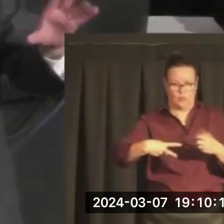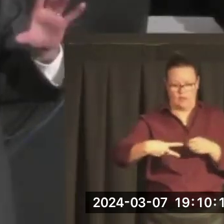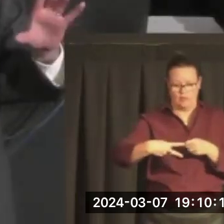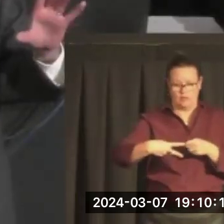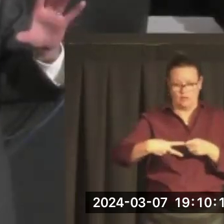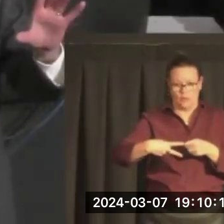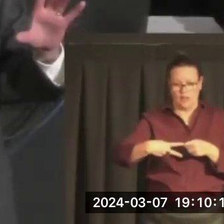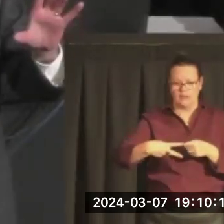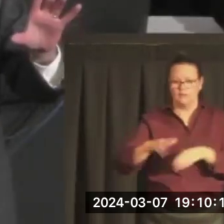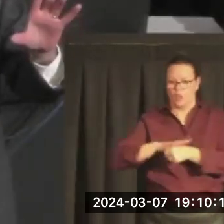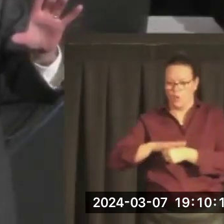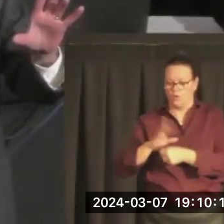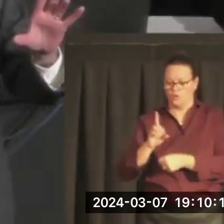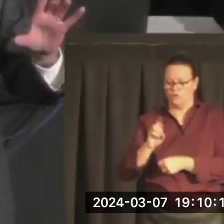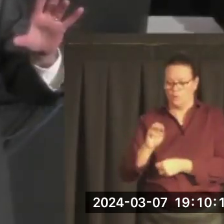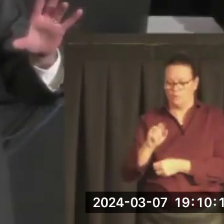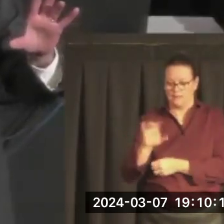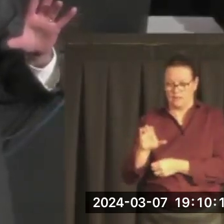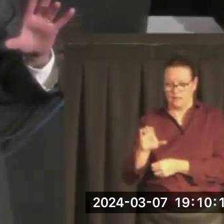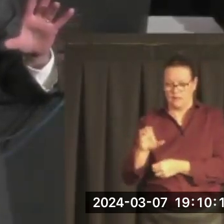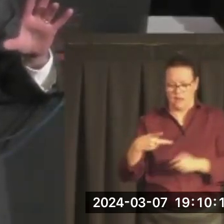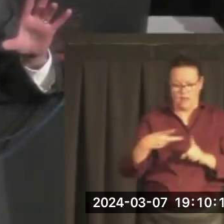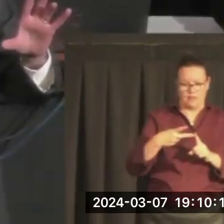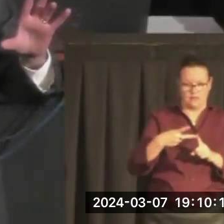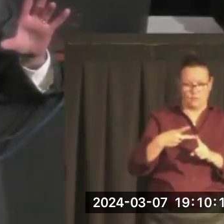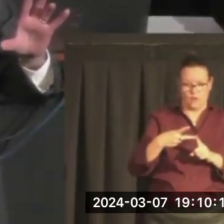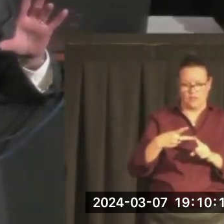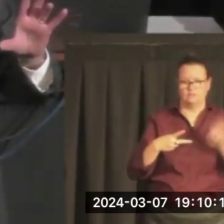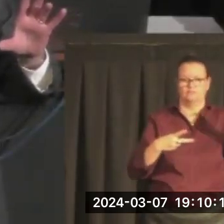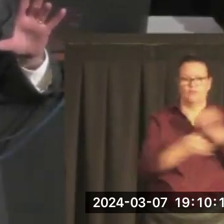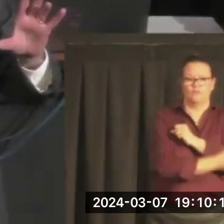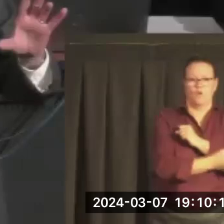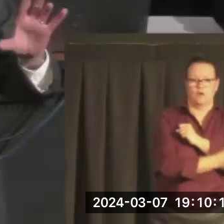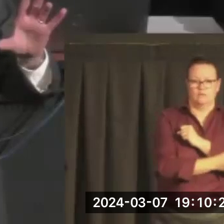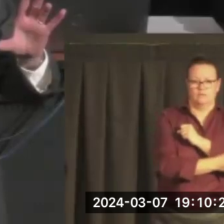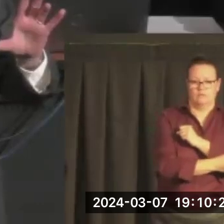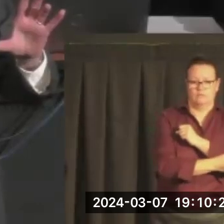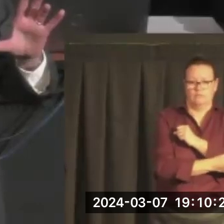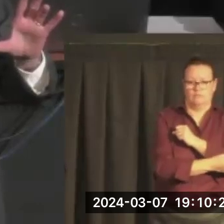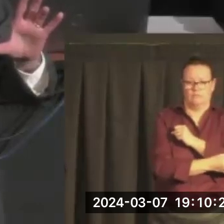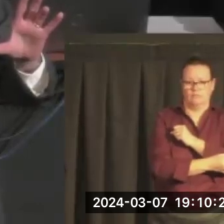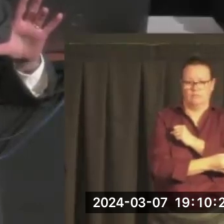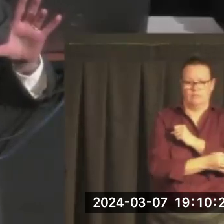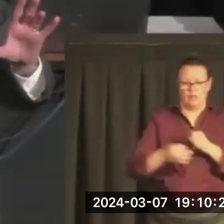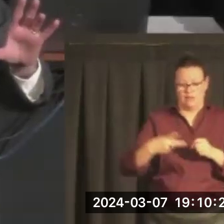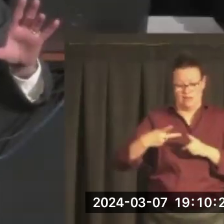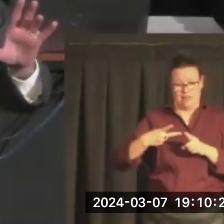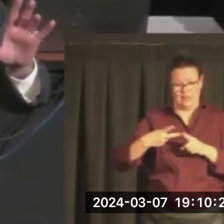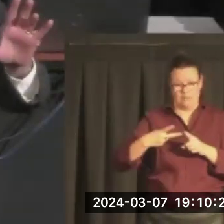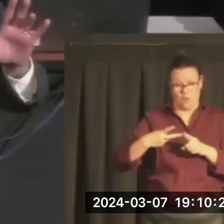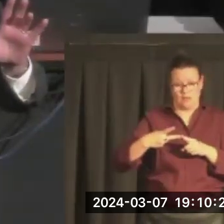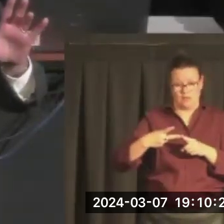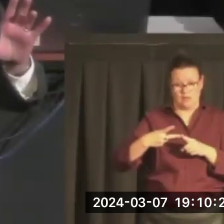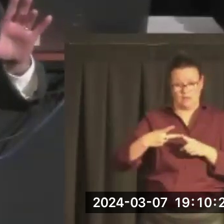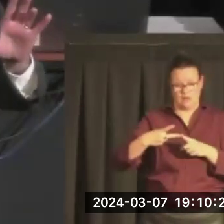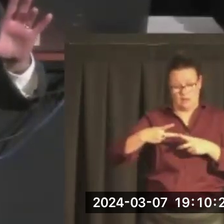domestic politics. The other will be foreign affairs. That foreign affairs section will then transition into